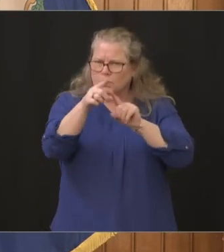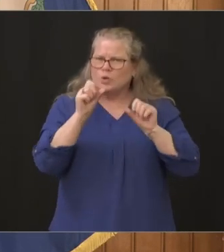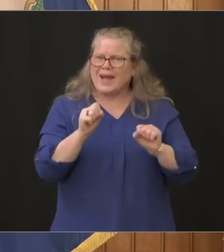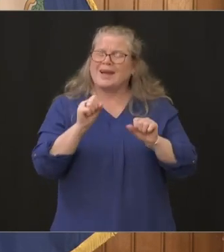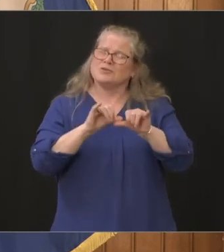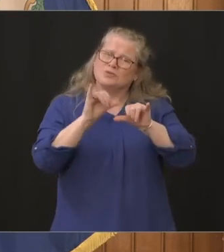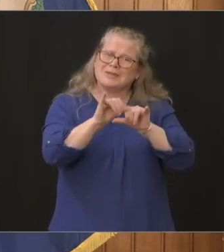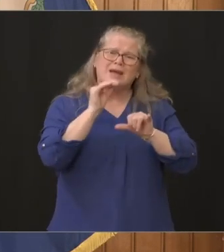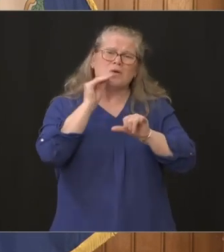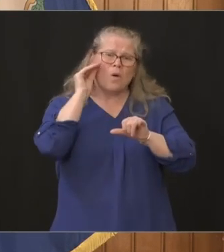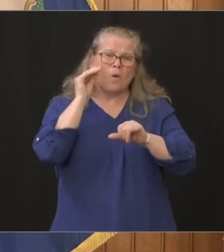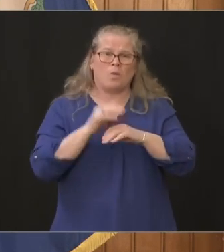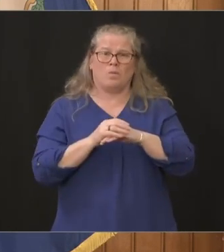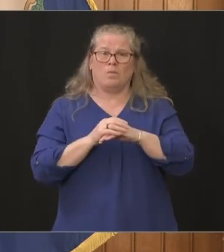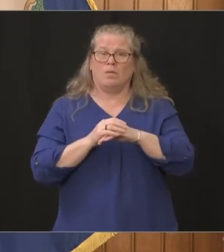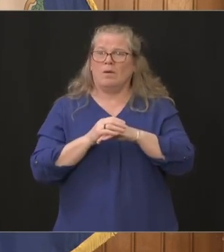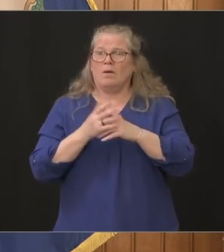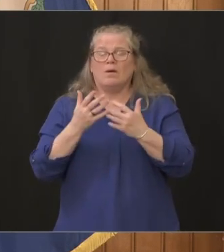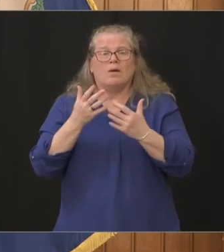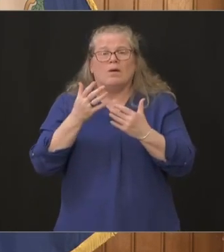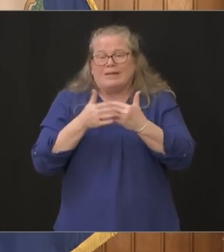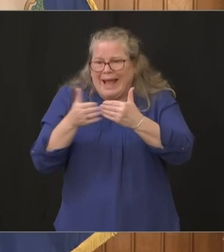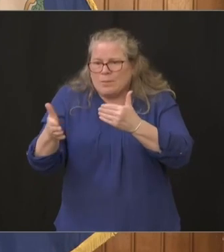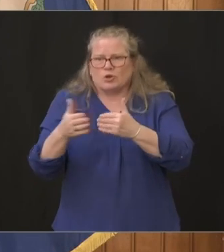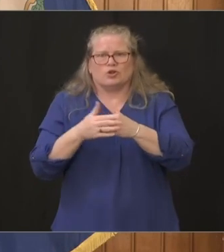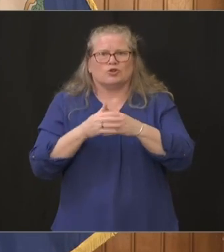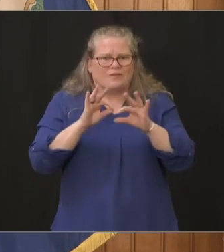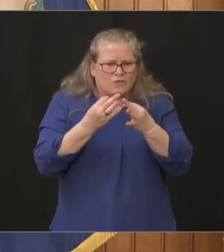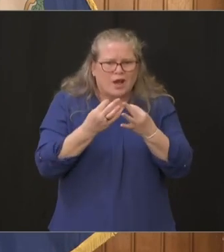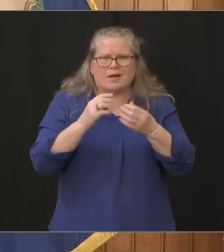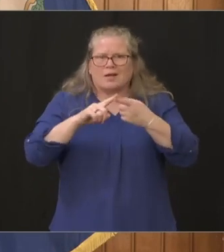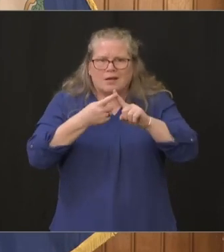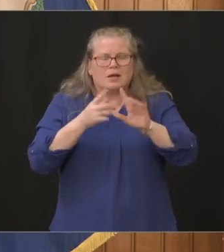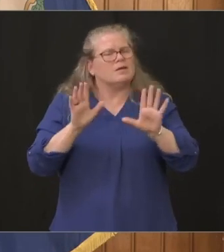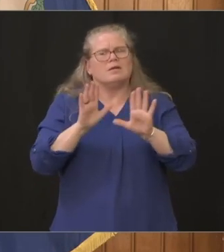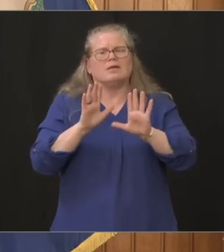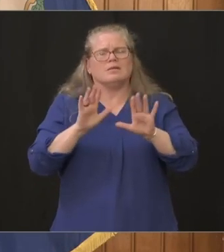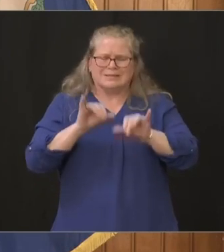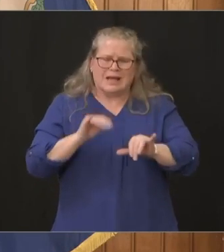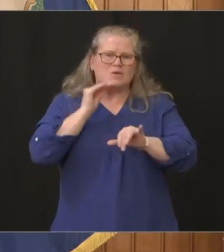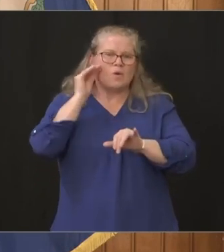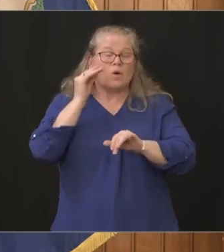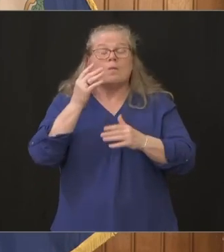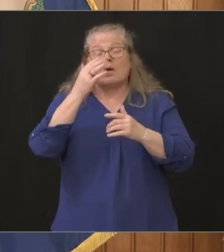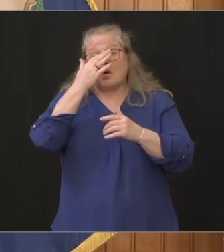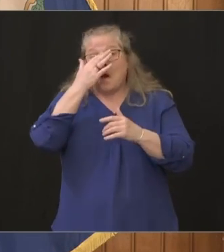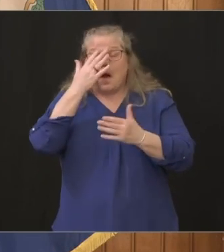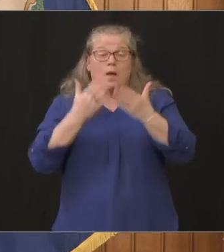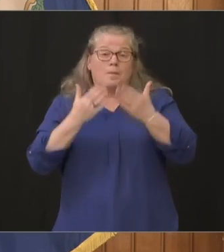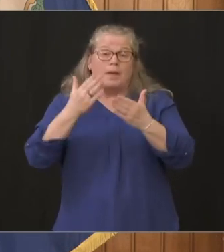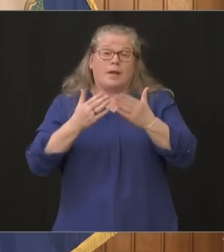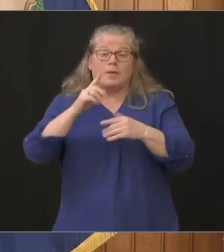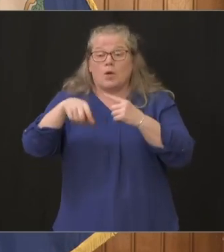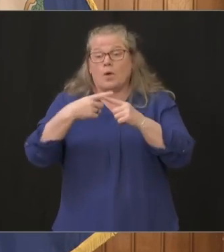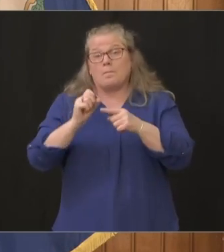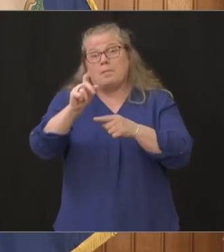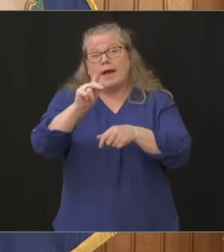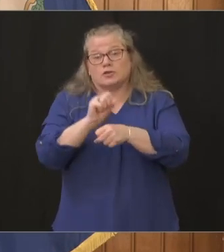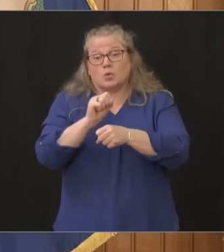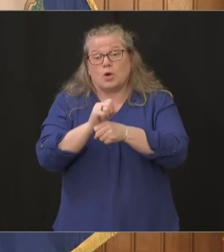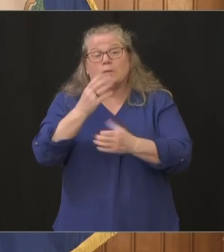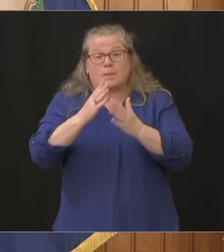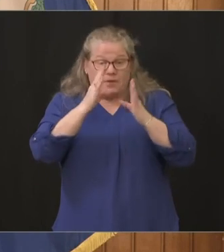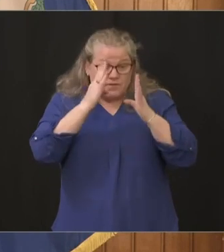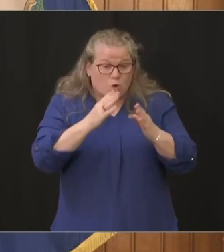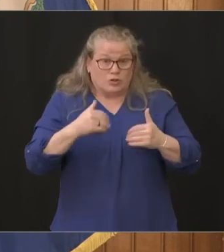whenever how many months that is when we get back to work we'll probably be focusing a little bit first on some of those younger people who are much less likely to need